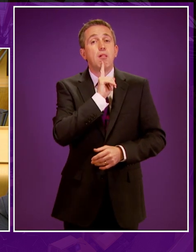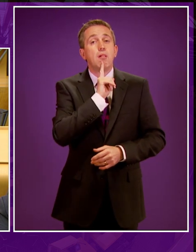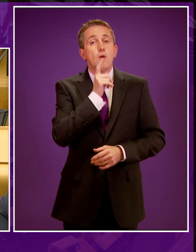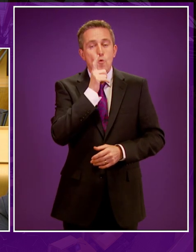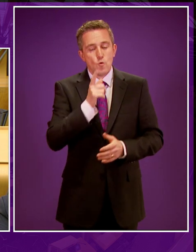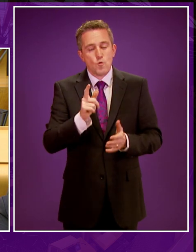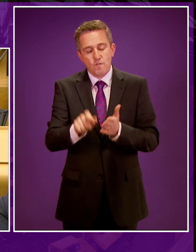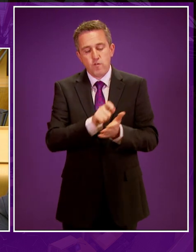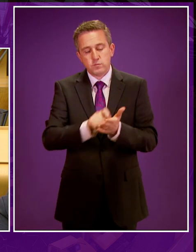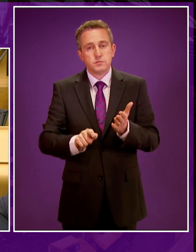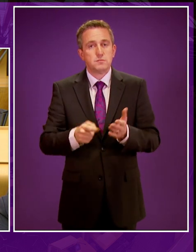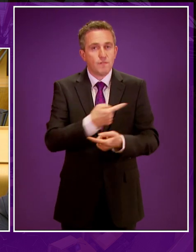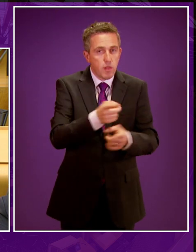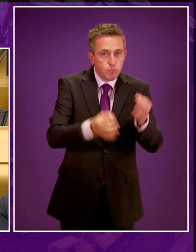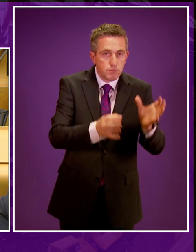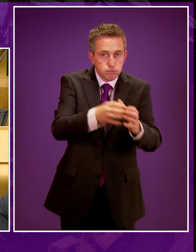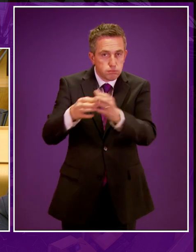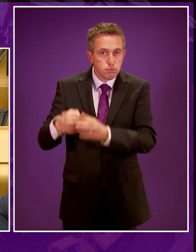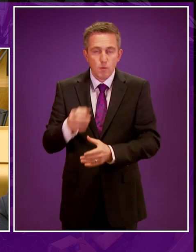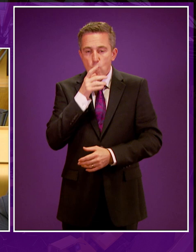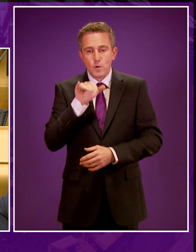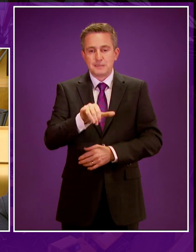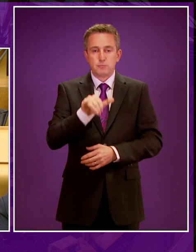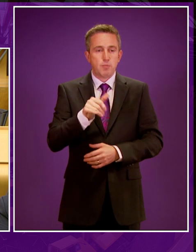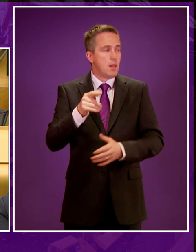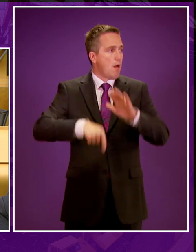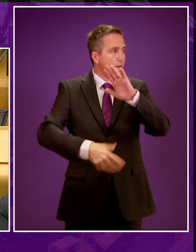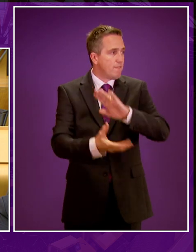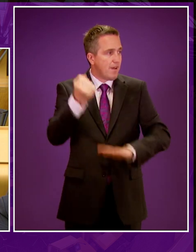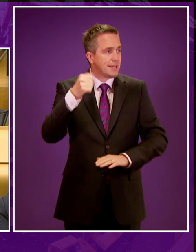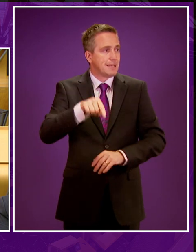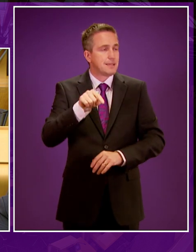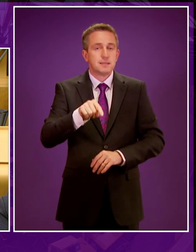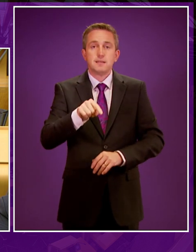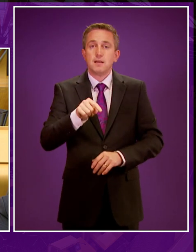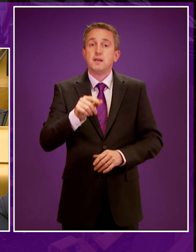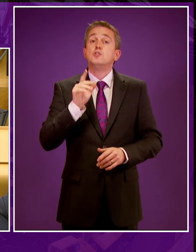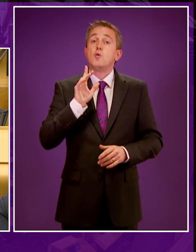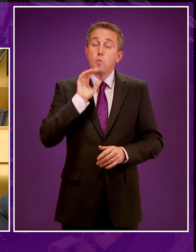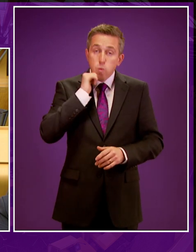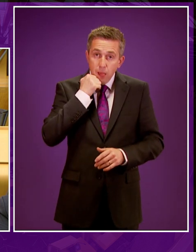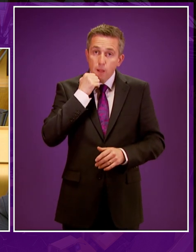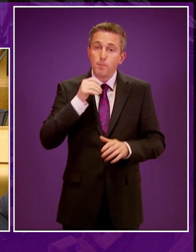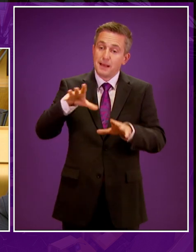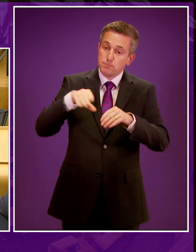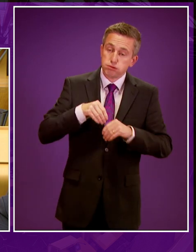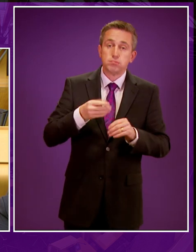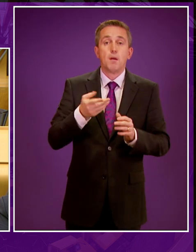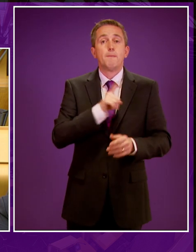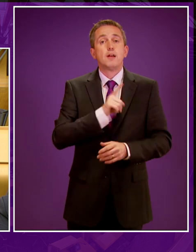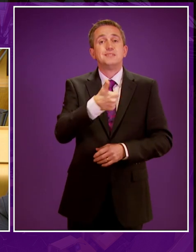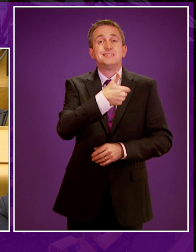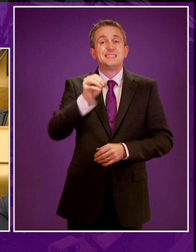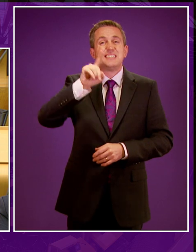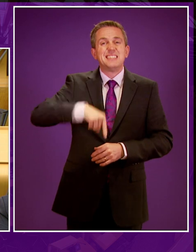for political parties who were sceptical of fracking. It will be the democratic will as expressed in the 60,000